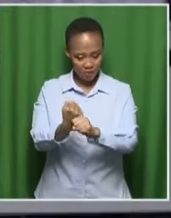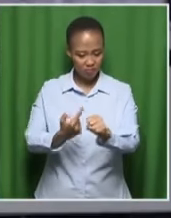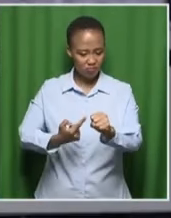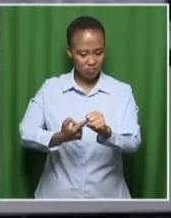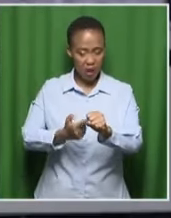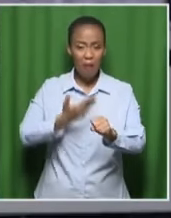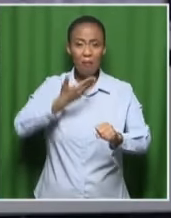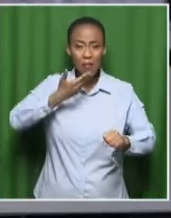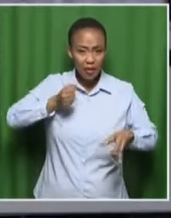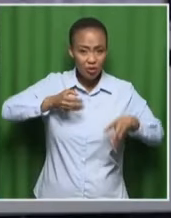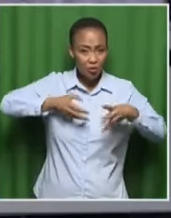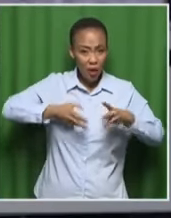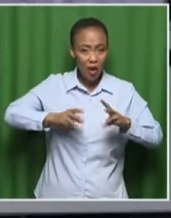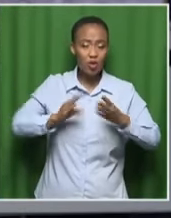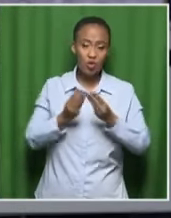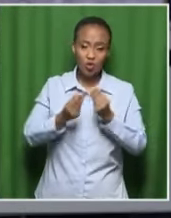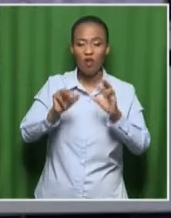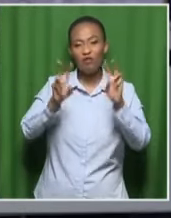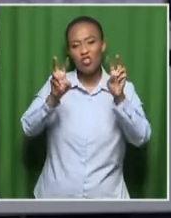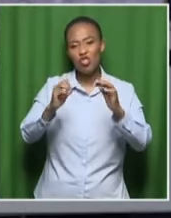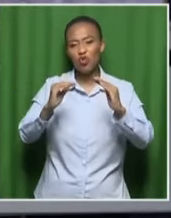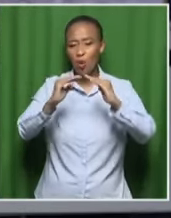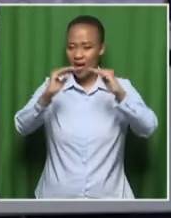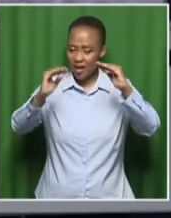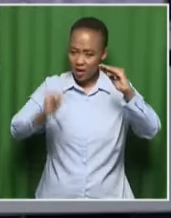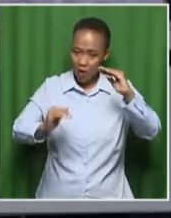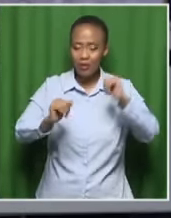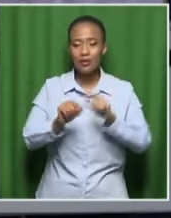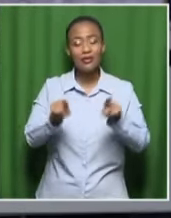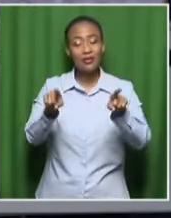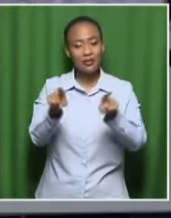and a job is the best way to give dignity back to the citizens across the country.